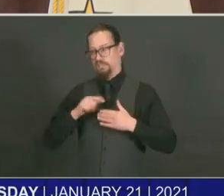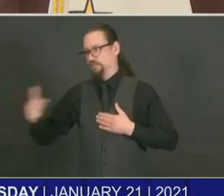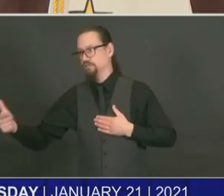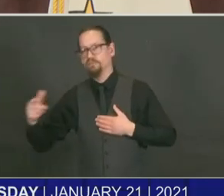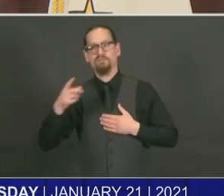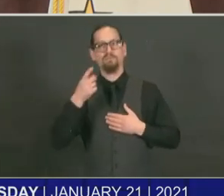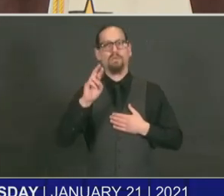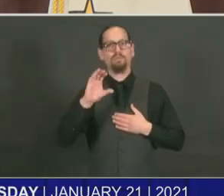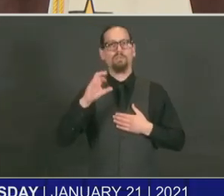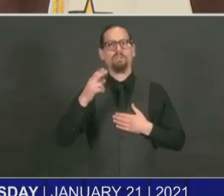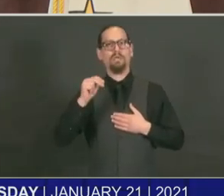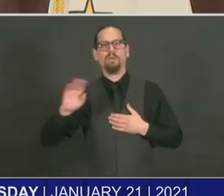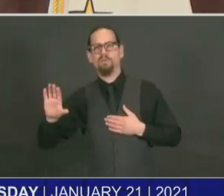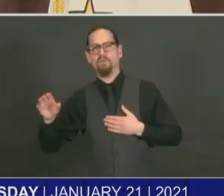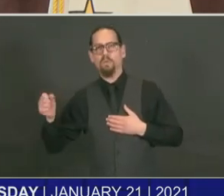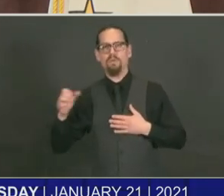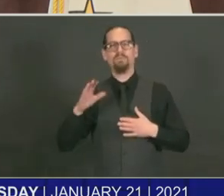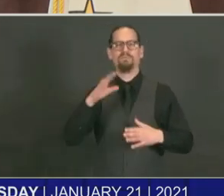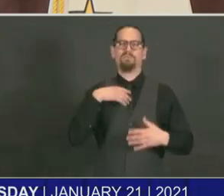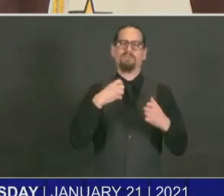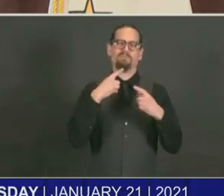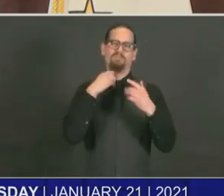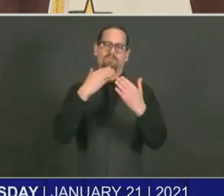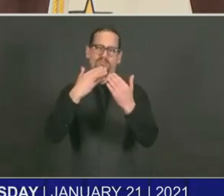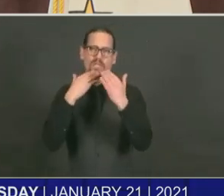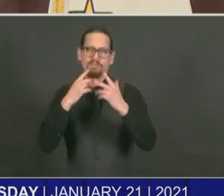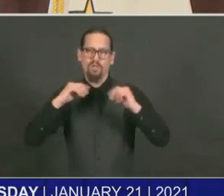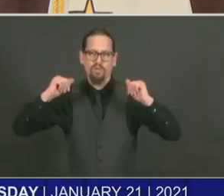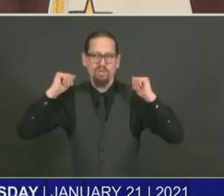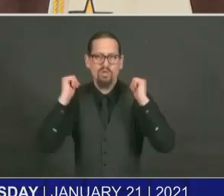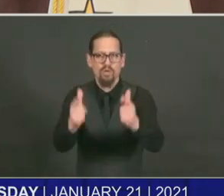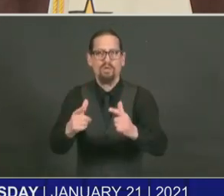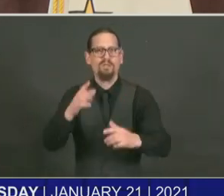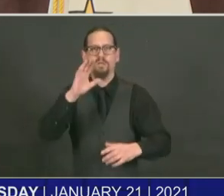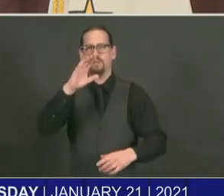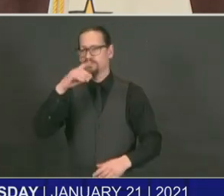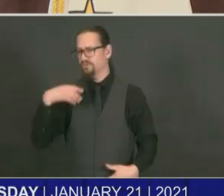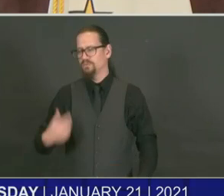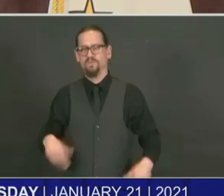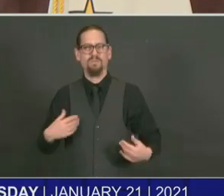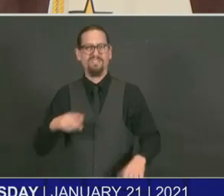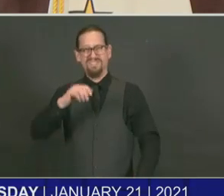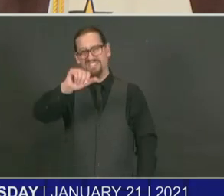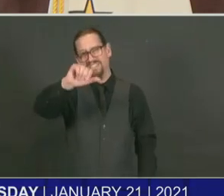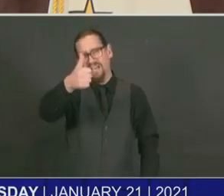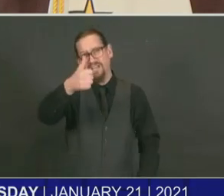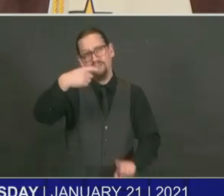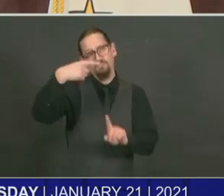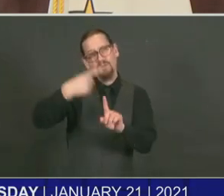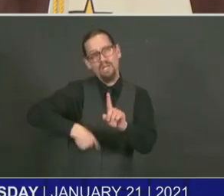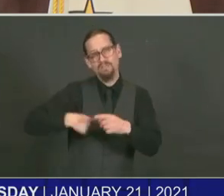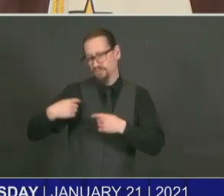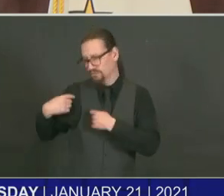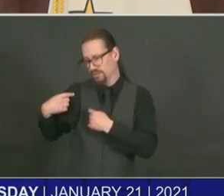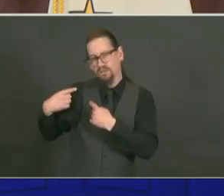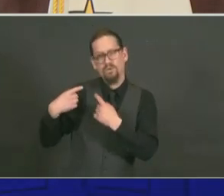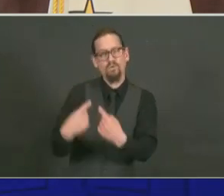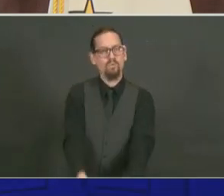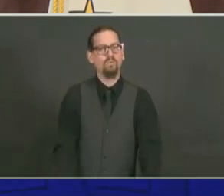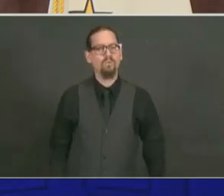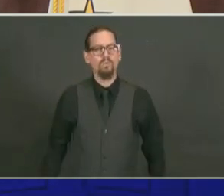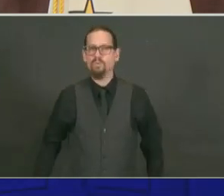10 months. We've all learned a lot. Crisis is a very powerful teacher.